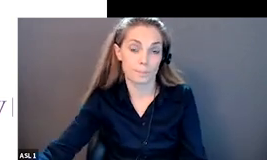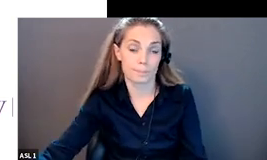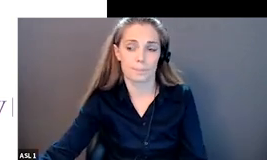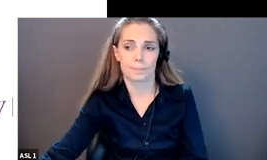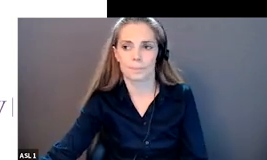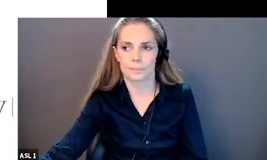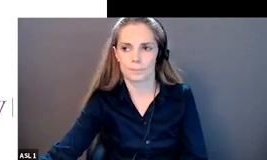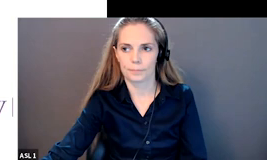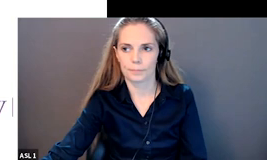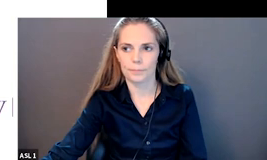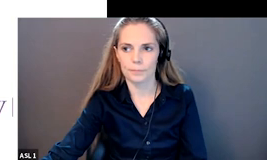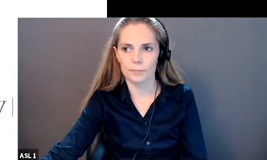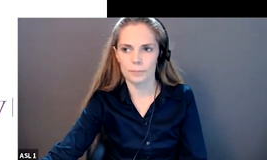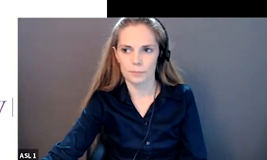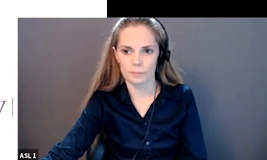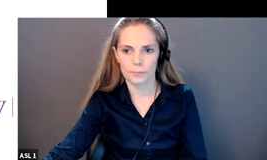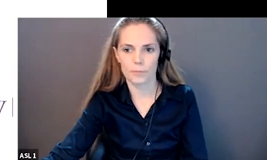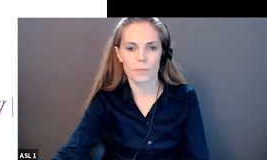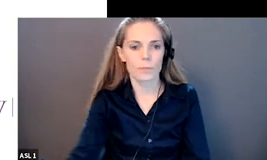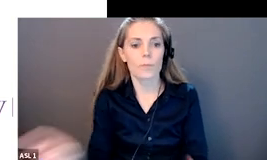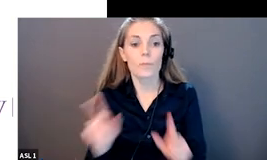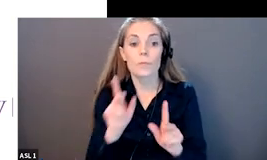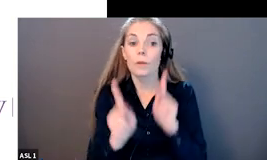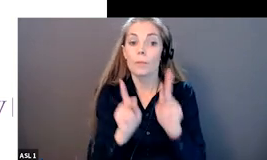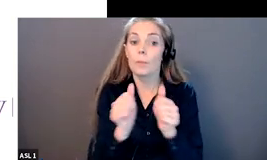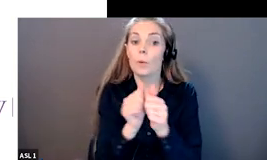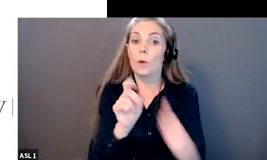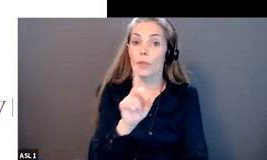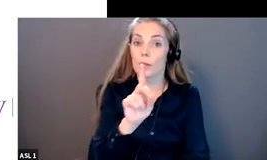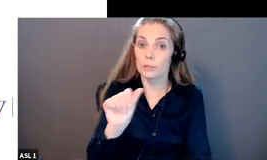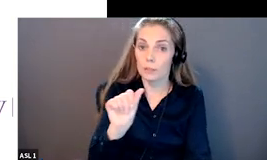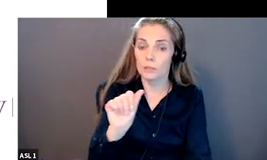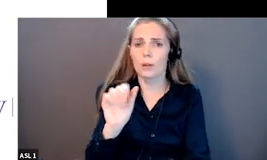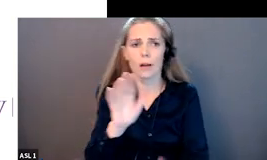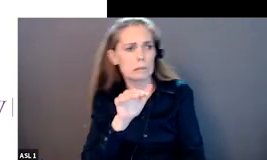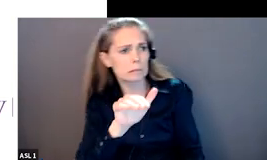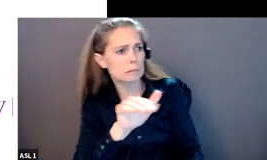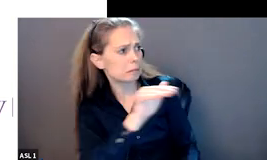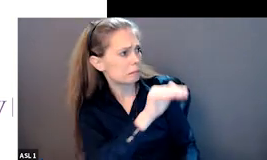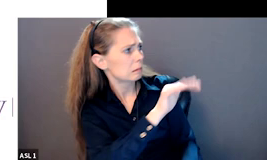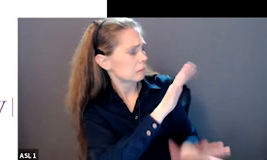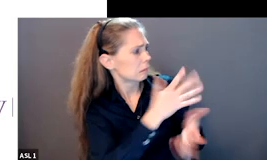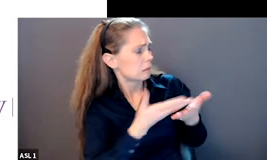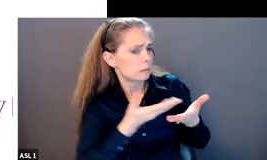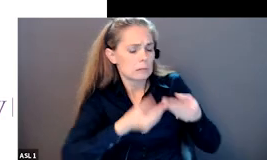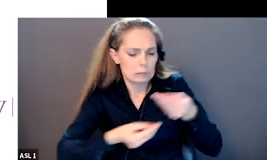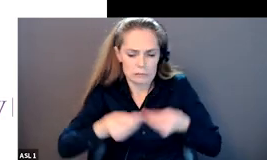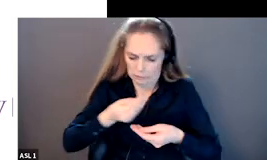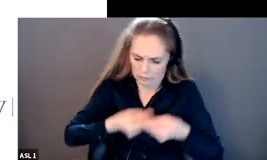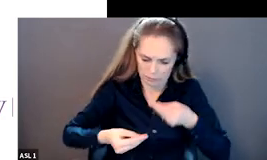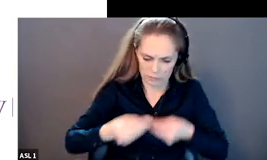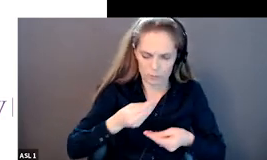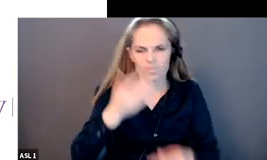to meet their needs meet the needs of themselves and their families we also know that existing responses from